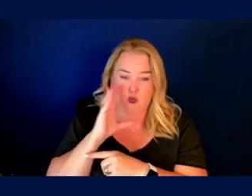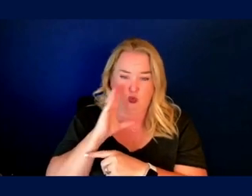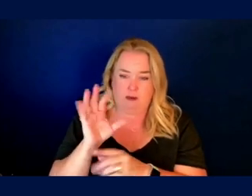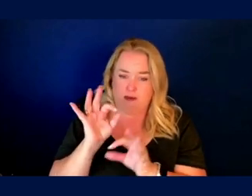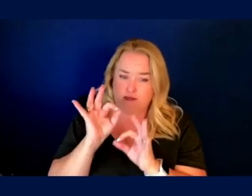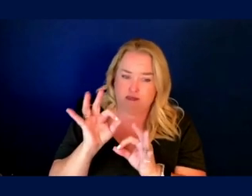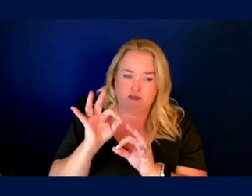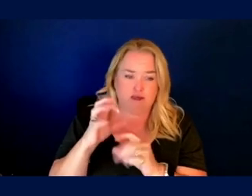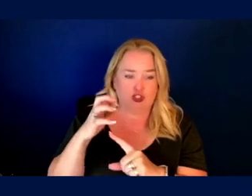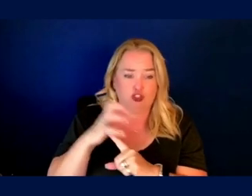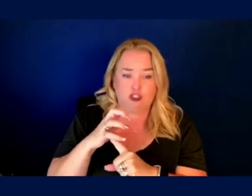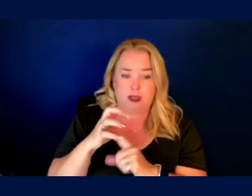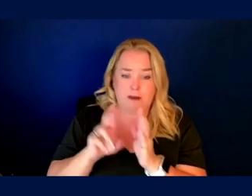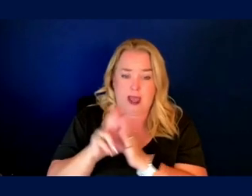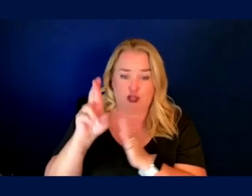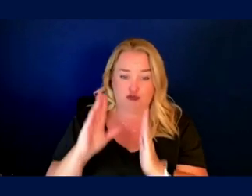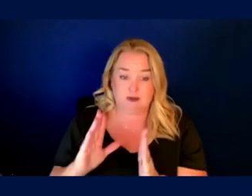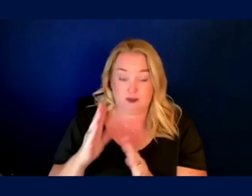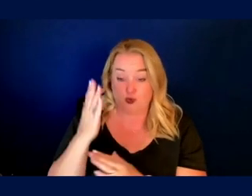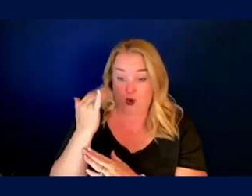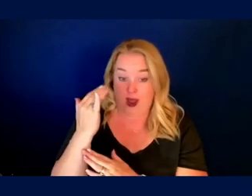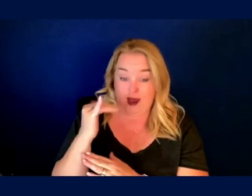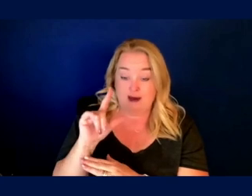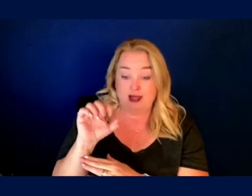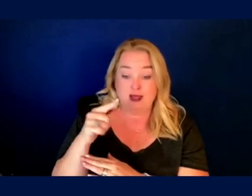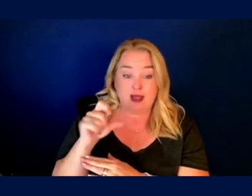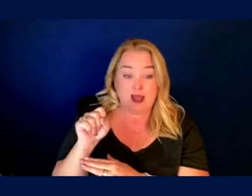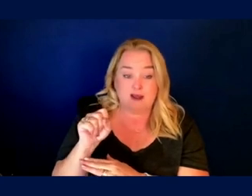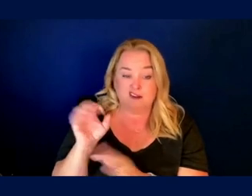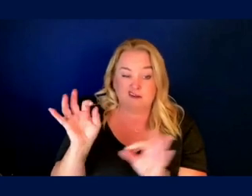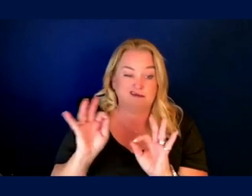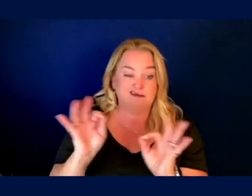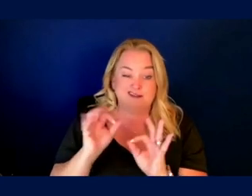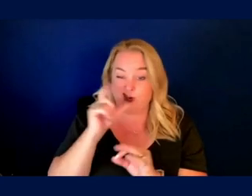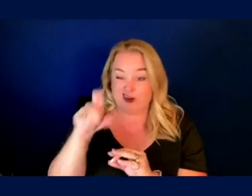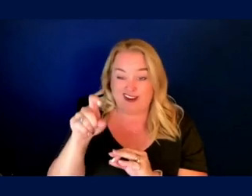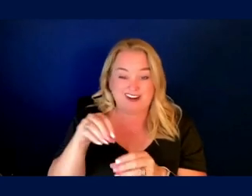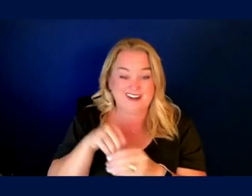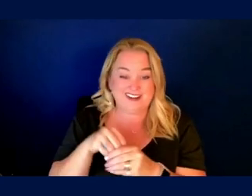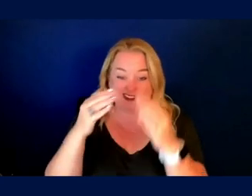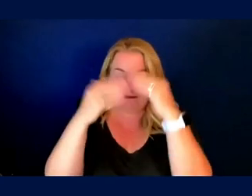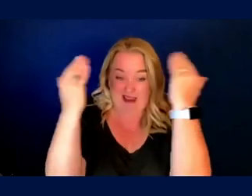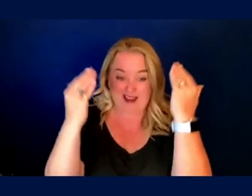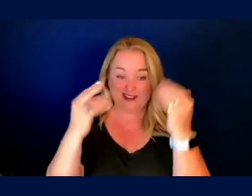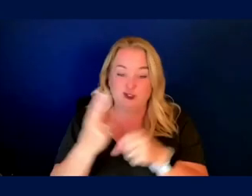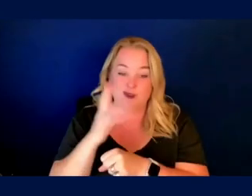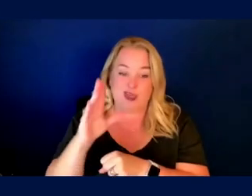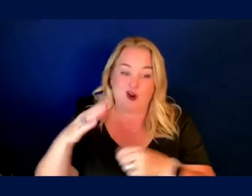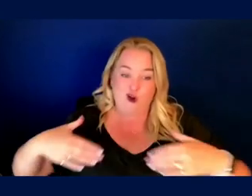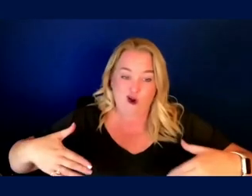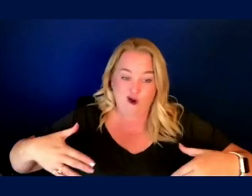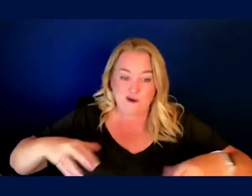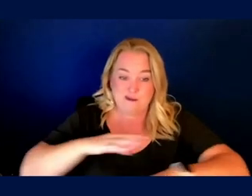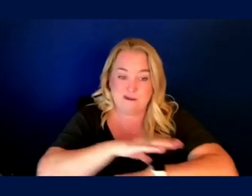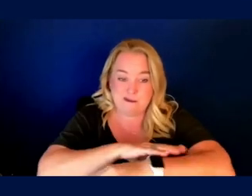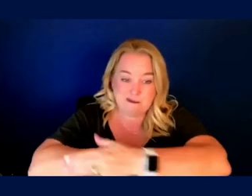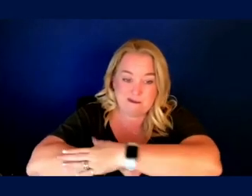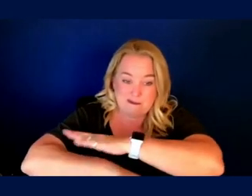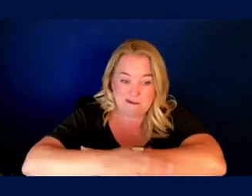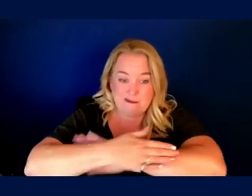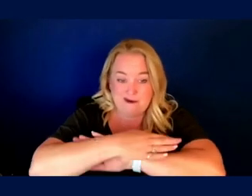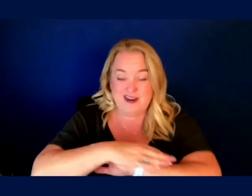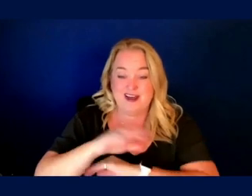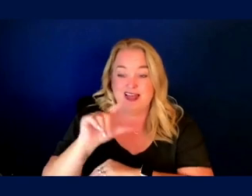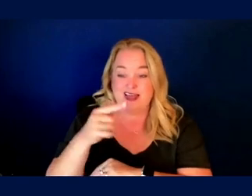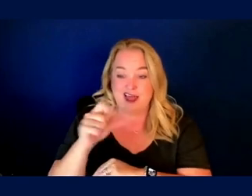astronauts. For one thing, legs are almost useless in space. Astronauts use their arms to get around, and legs can